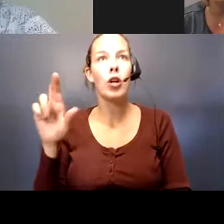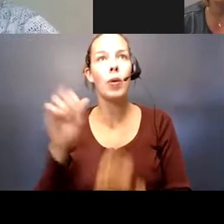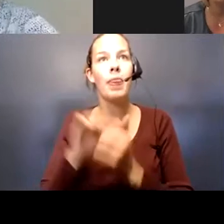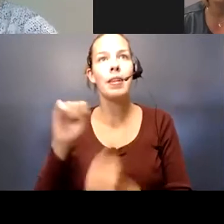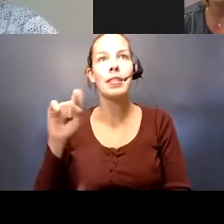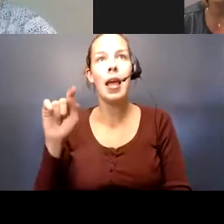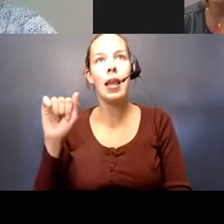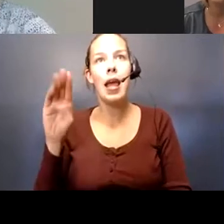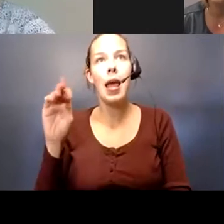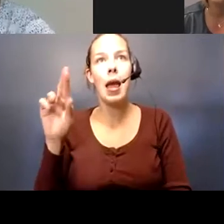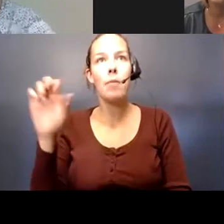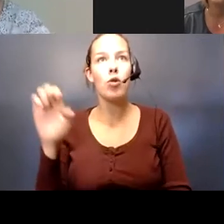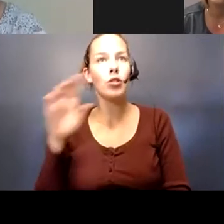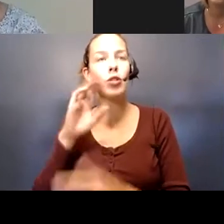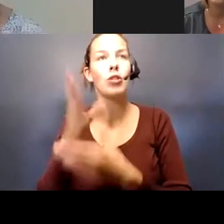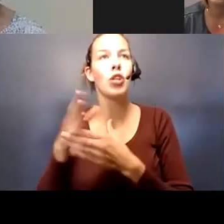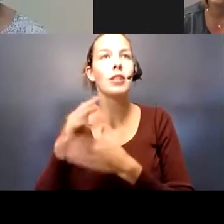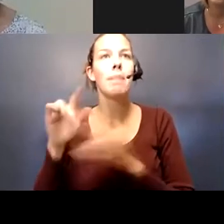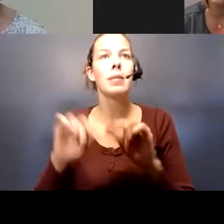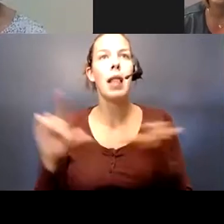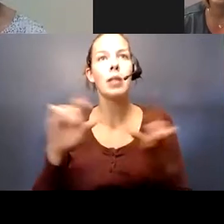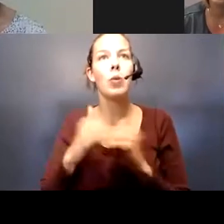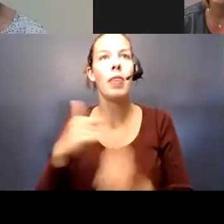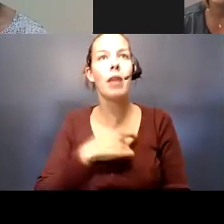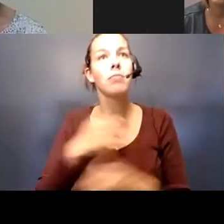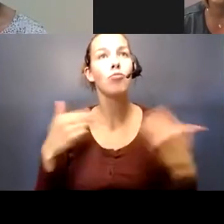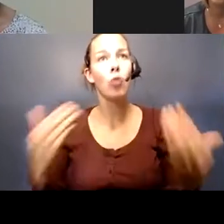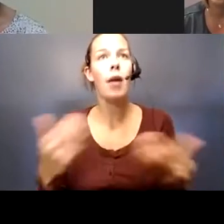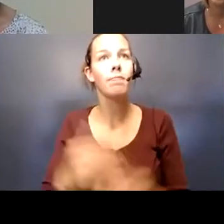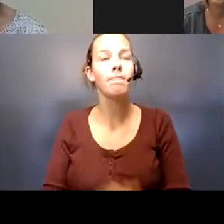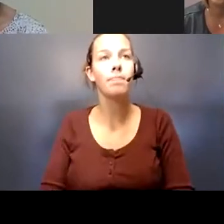Jennifer is going to be sharing some slides with us. So, Jennifer, please feel free to go ahead.